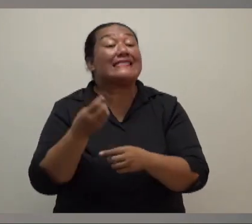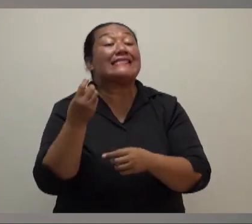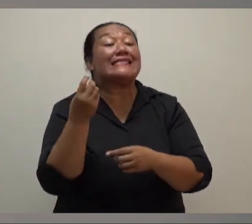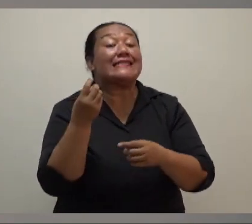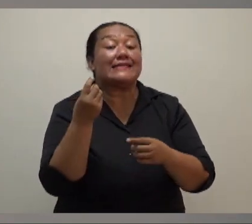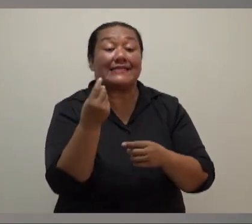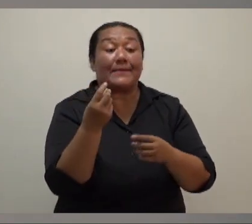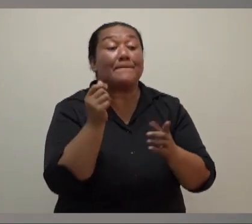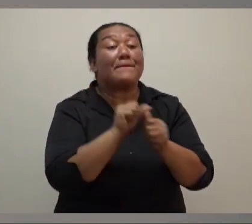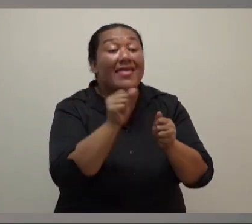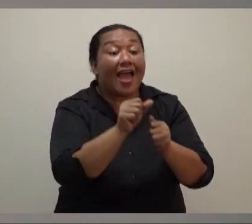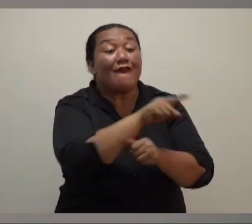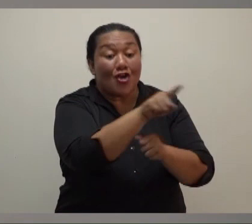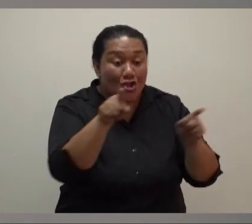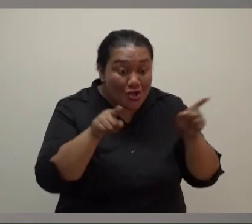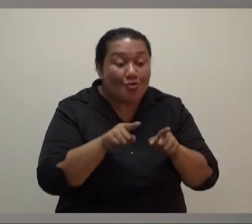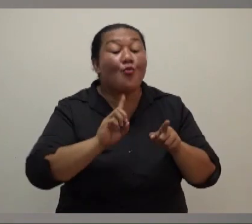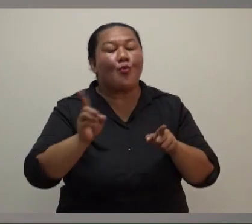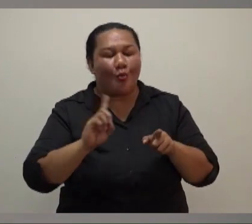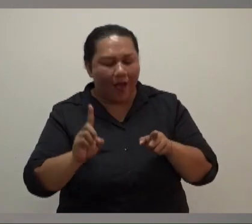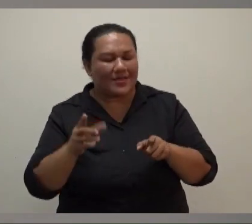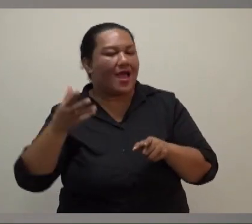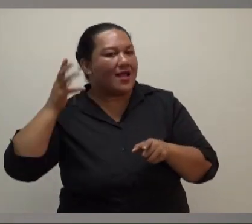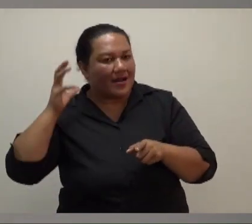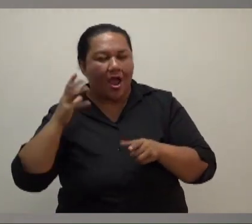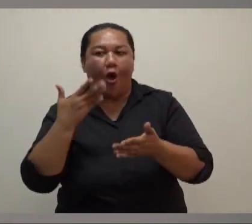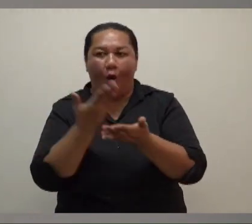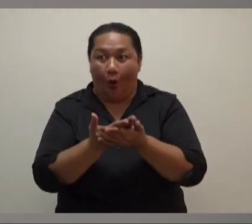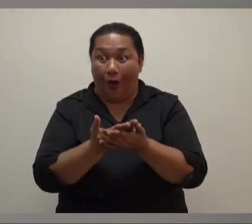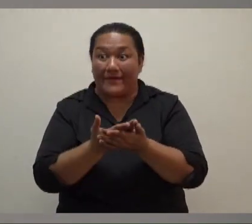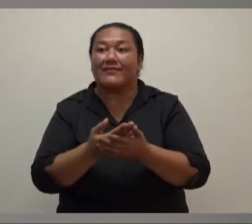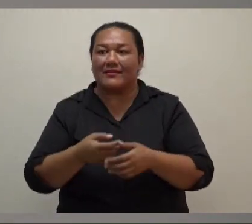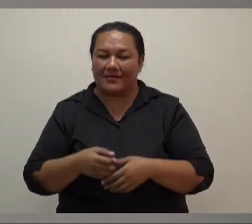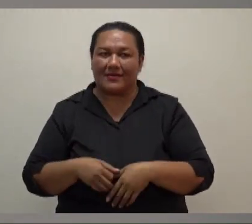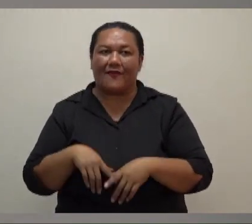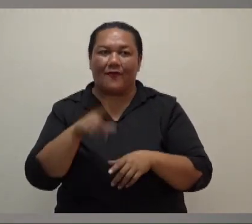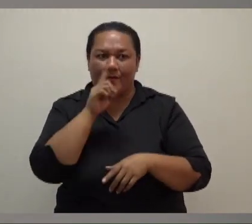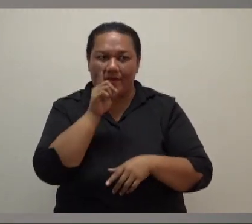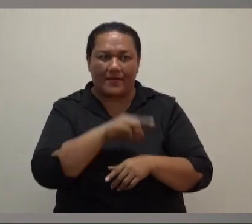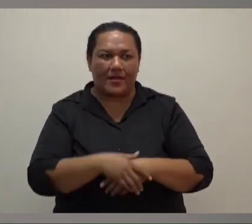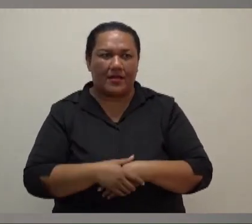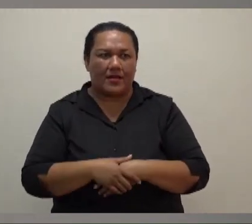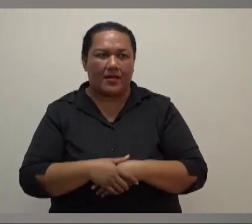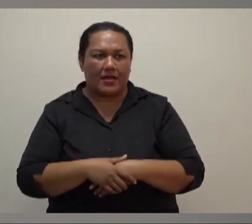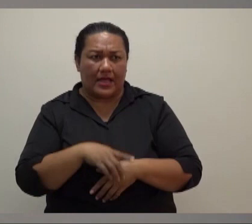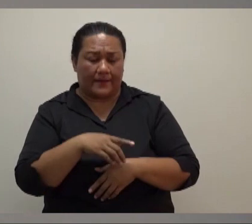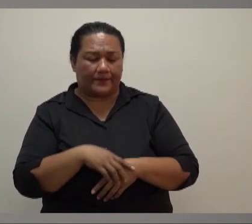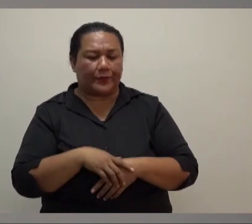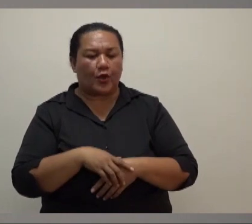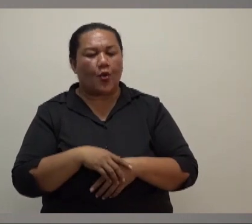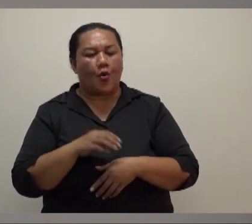messages that's needed as and when is needed will be given out on the radio. So, just, can you confirm if it's like